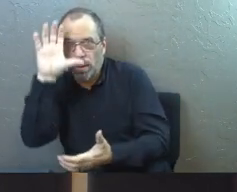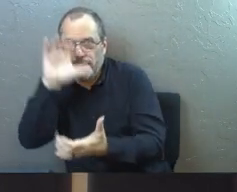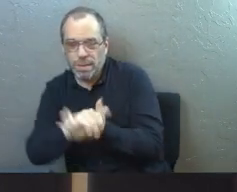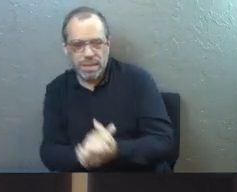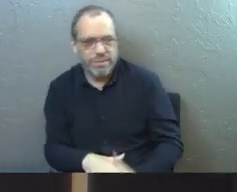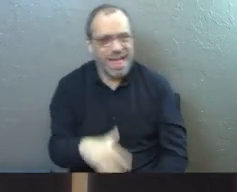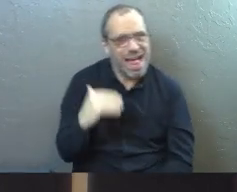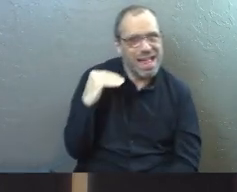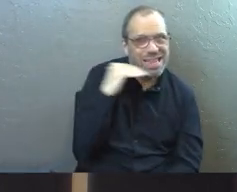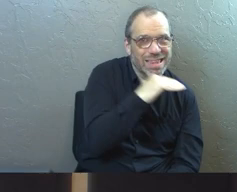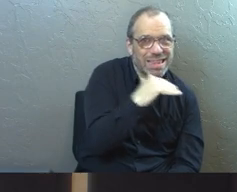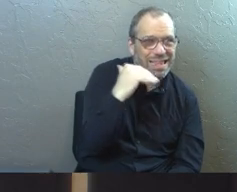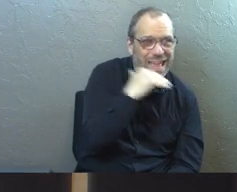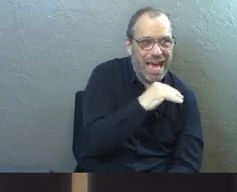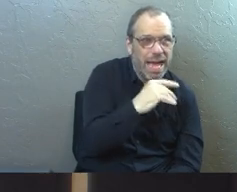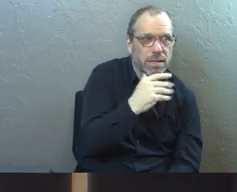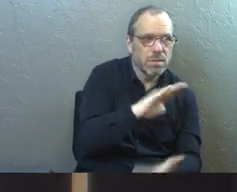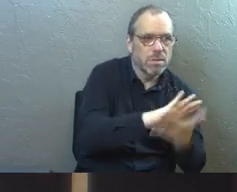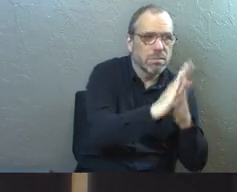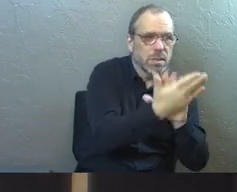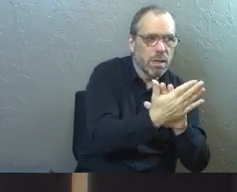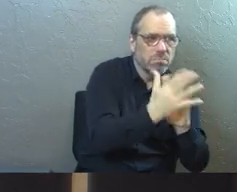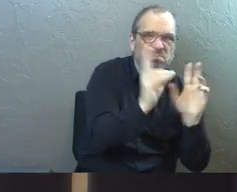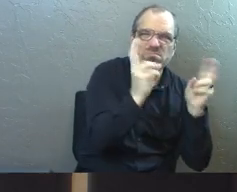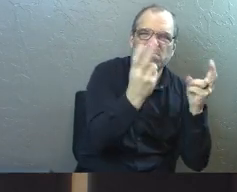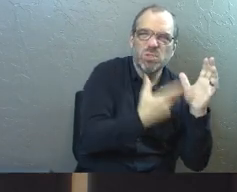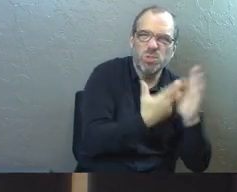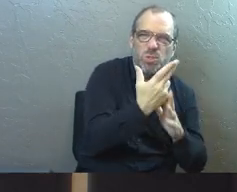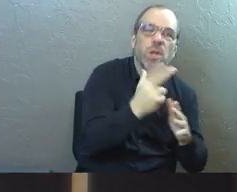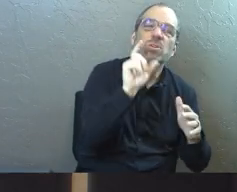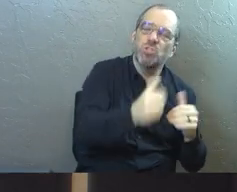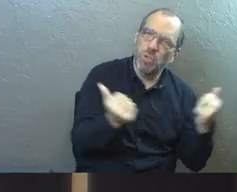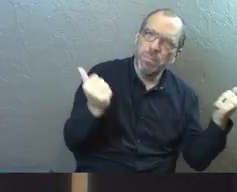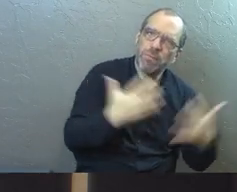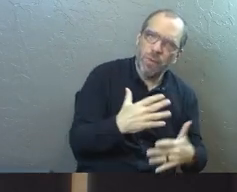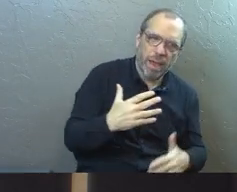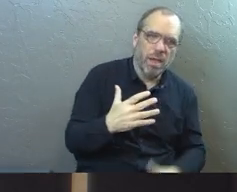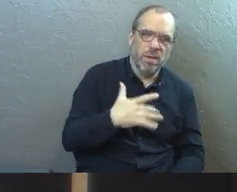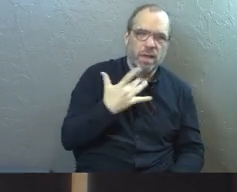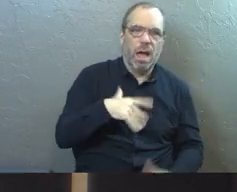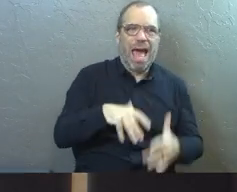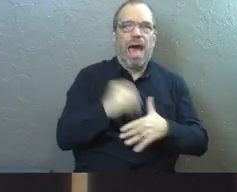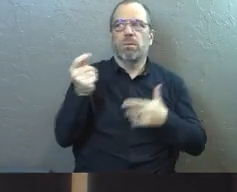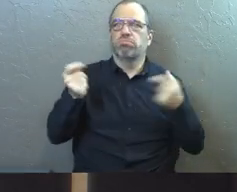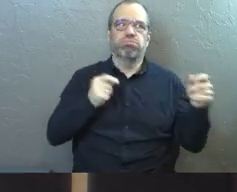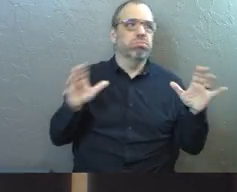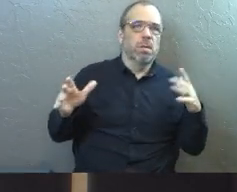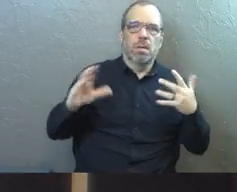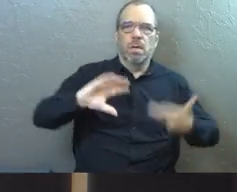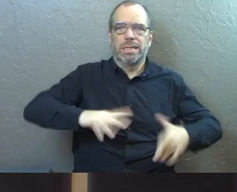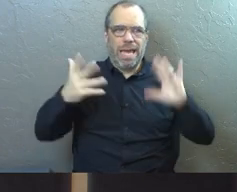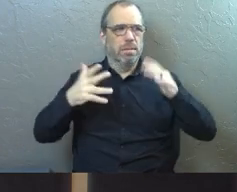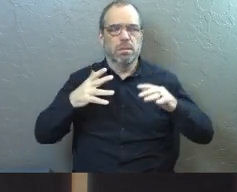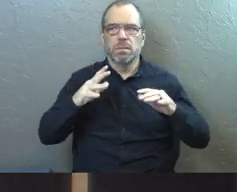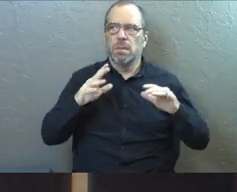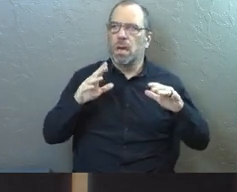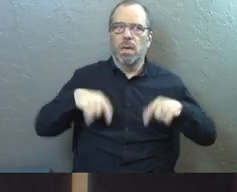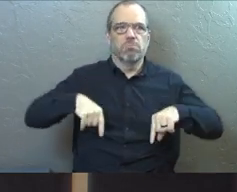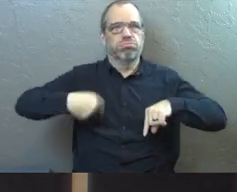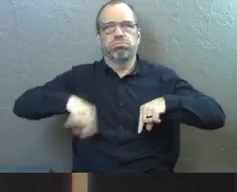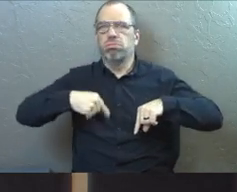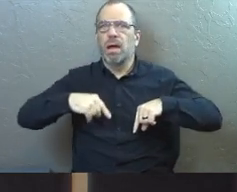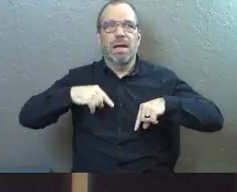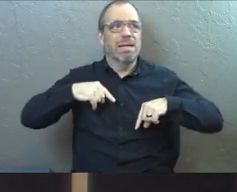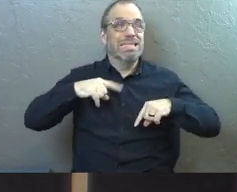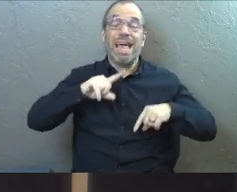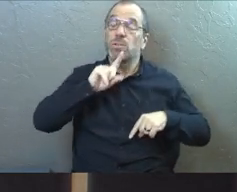lies that it wants us to think are true. You should be afraid. You should feel out of control. You should feel anxious. That's